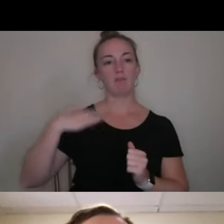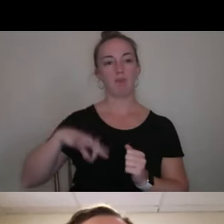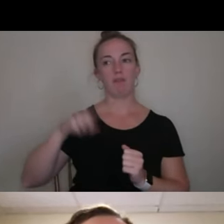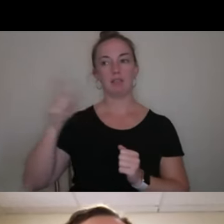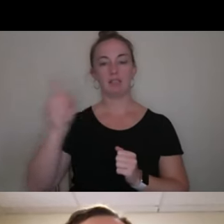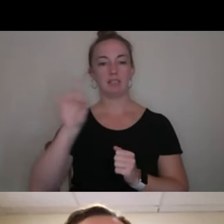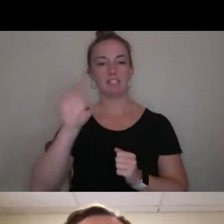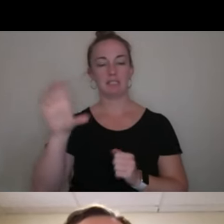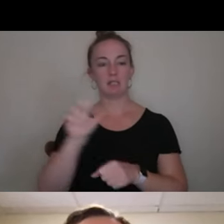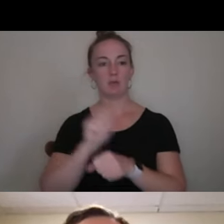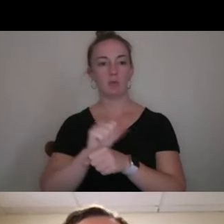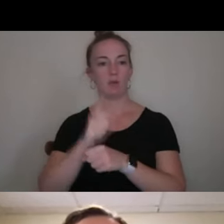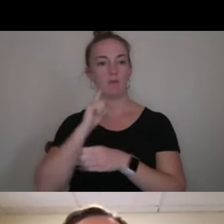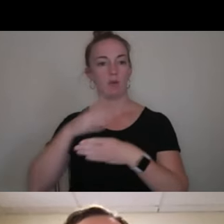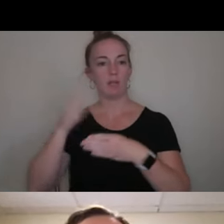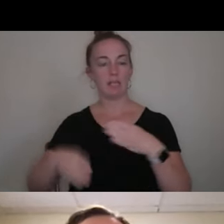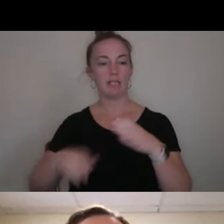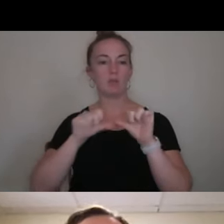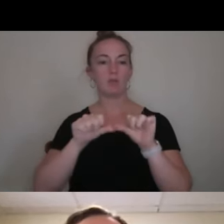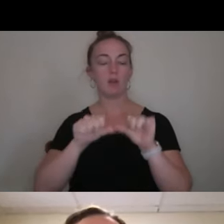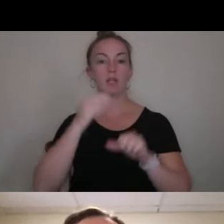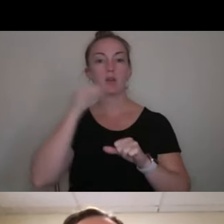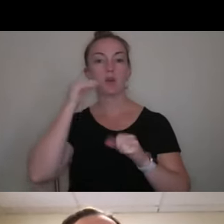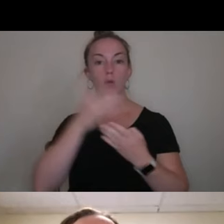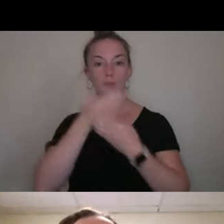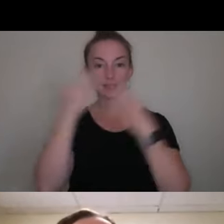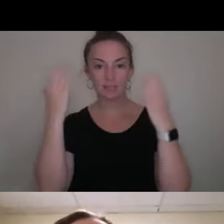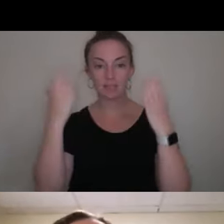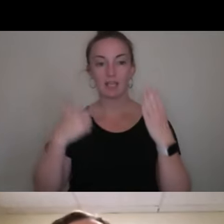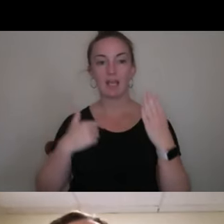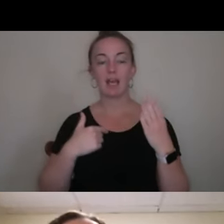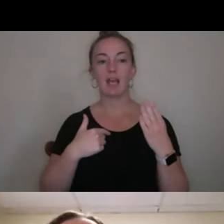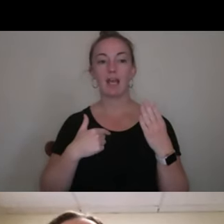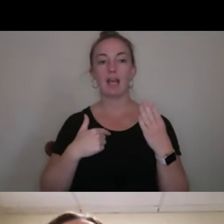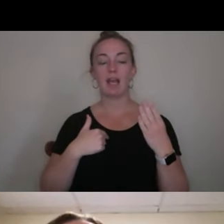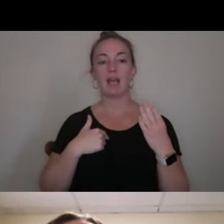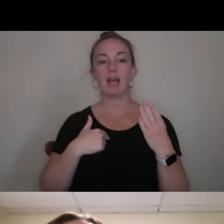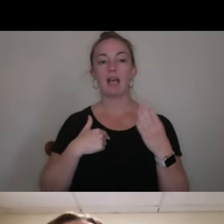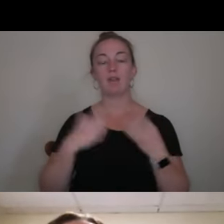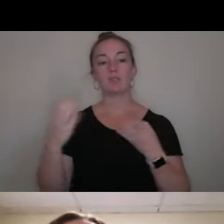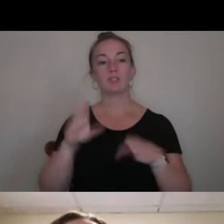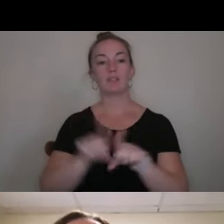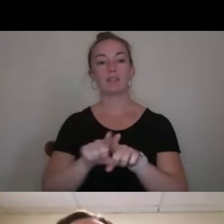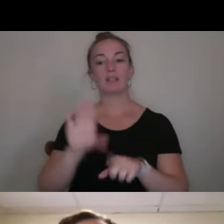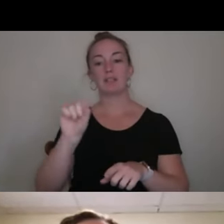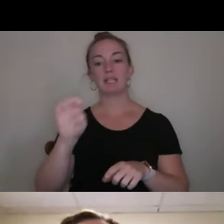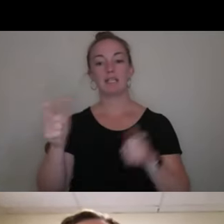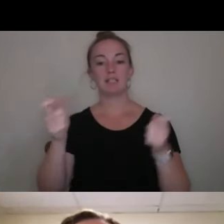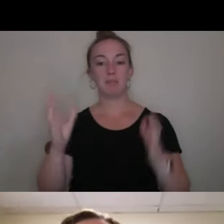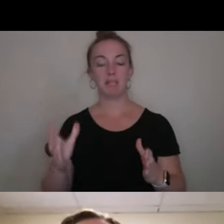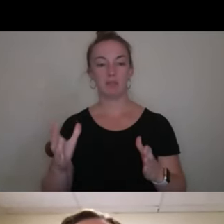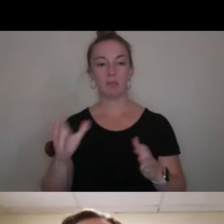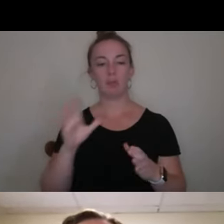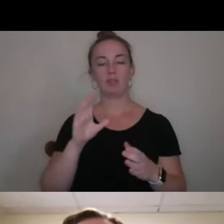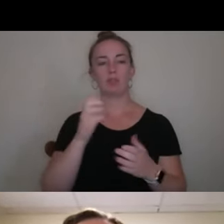that's working to end chronic homelessness. So I was serving as a case manager on the social services team, interacting